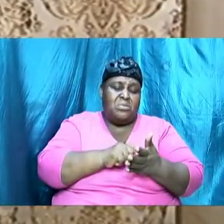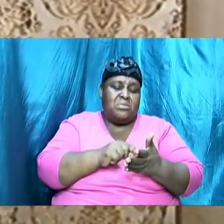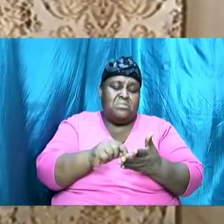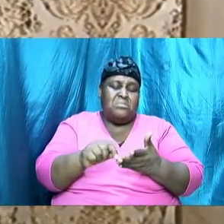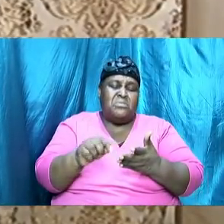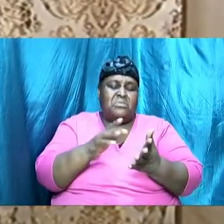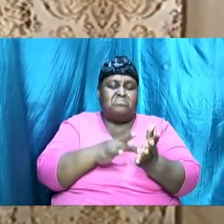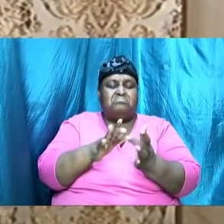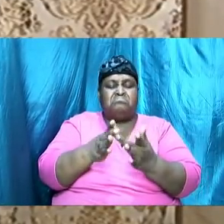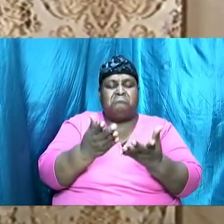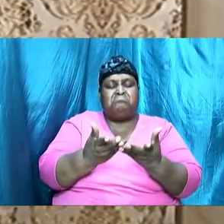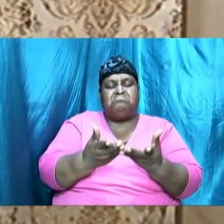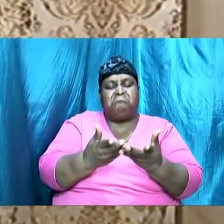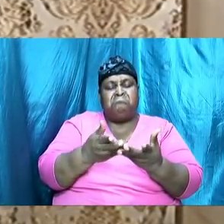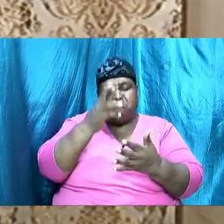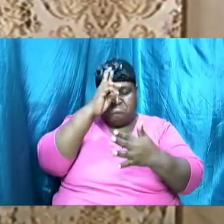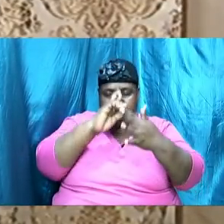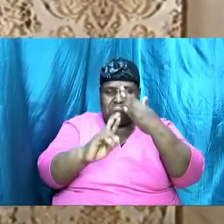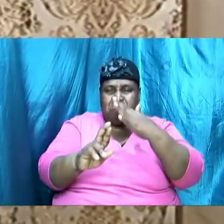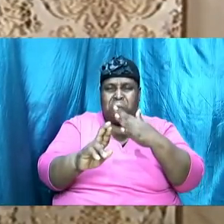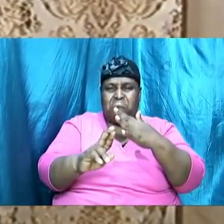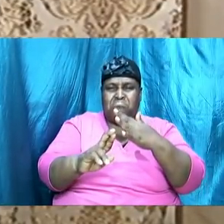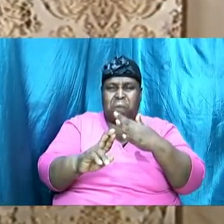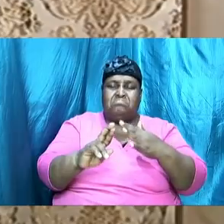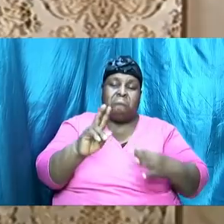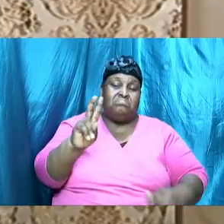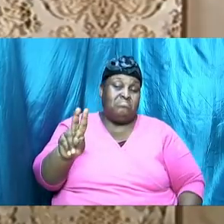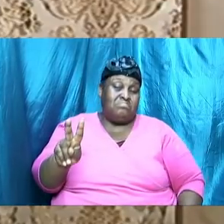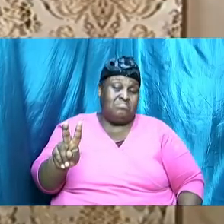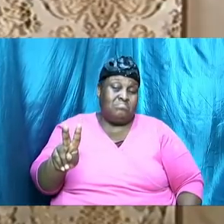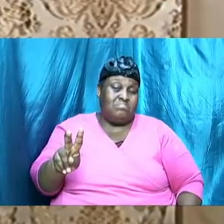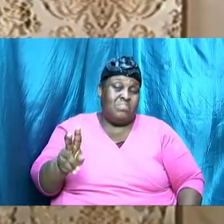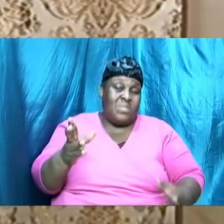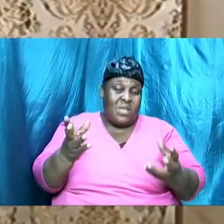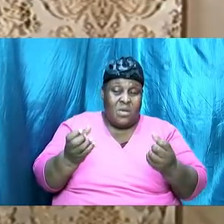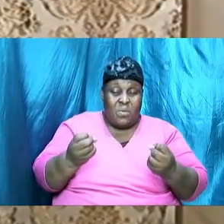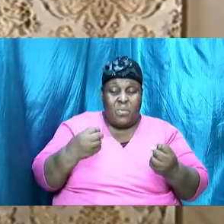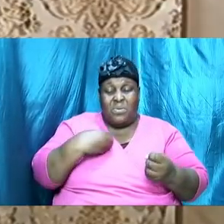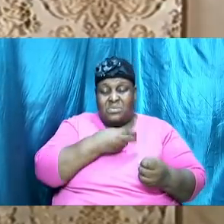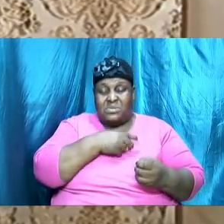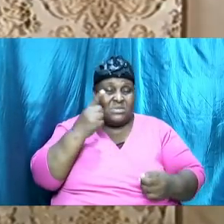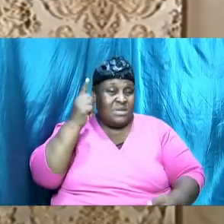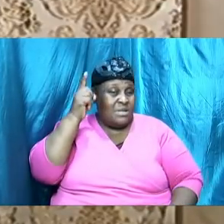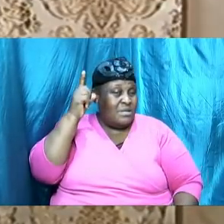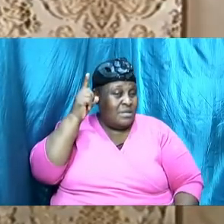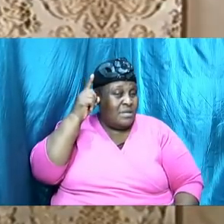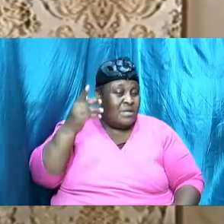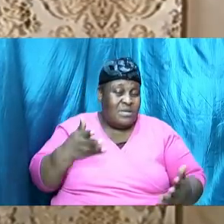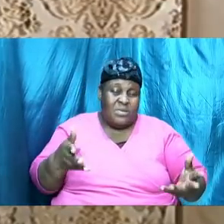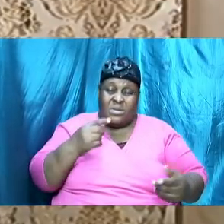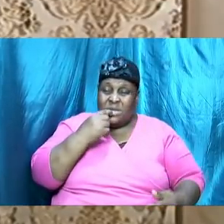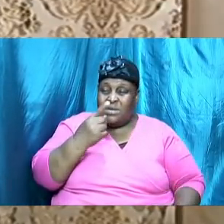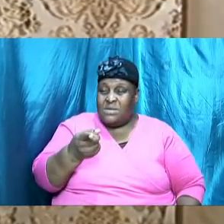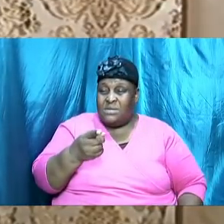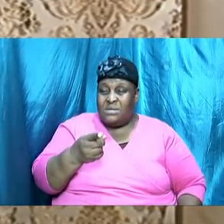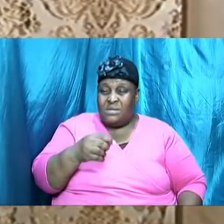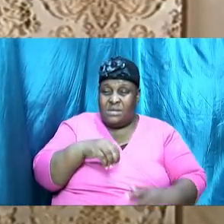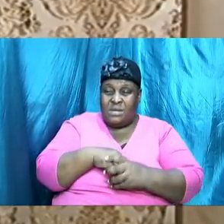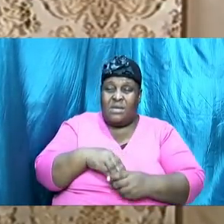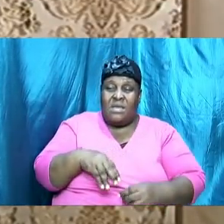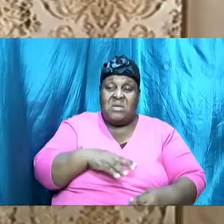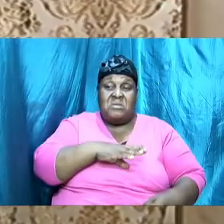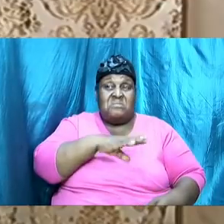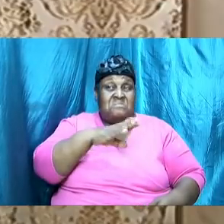Revelation and in Revelation chapter 2 I want us to listen to what it says in verse 4